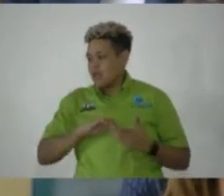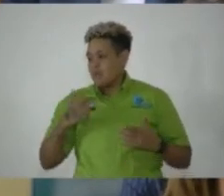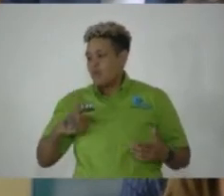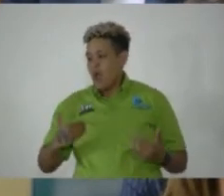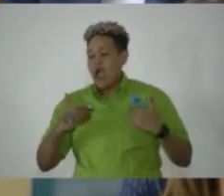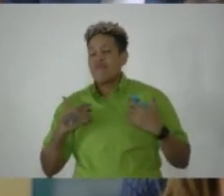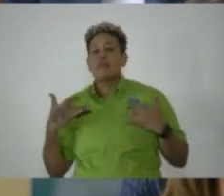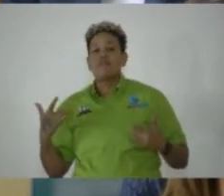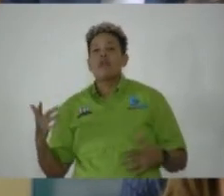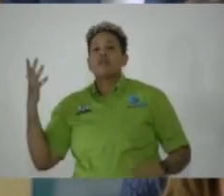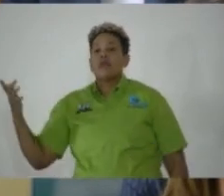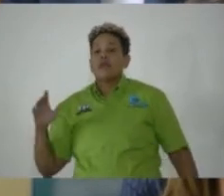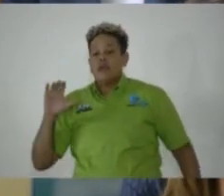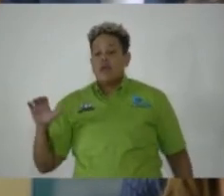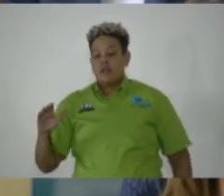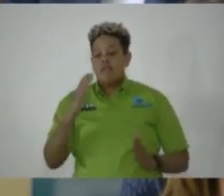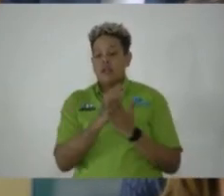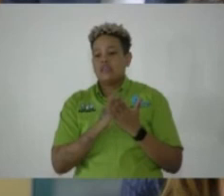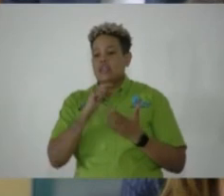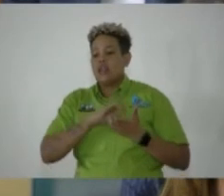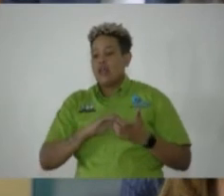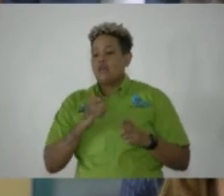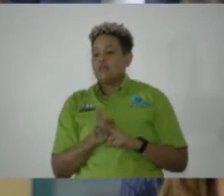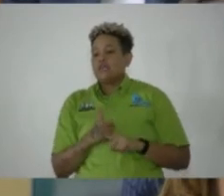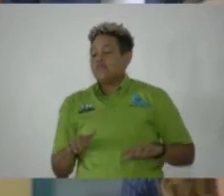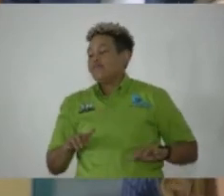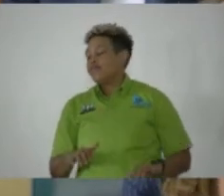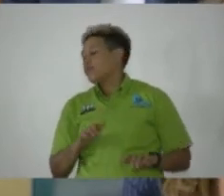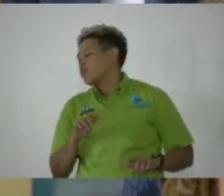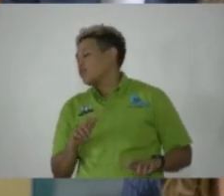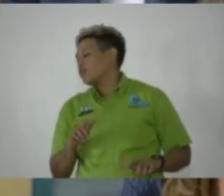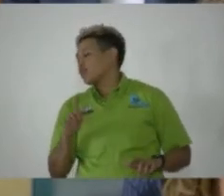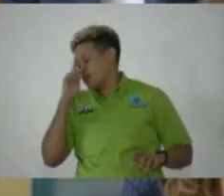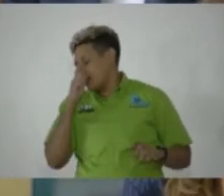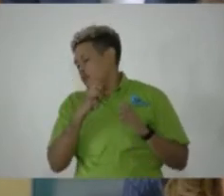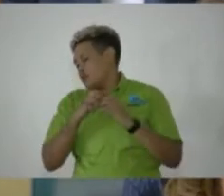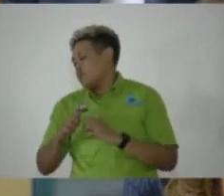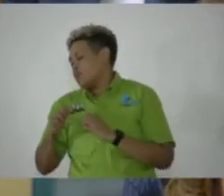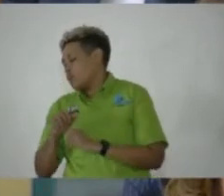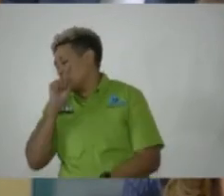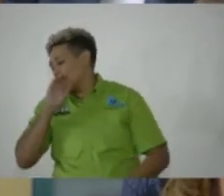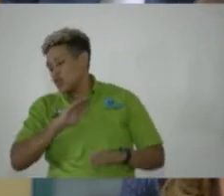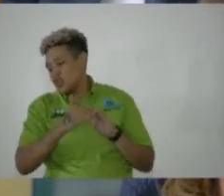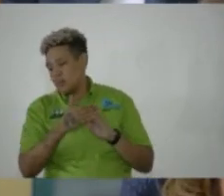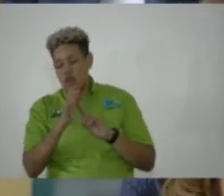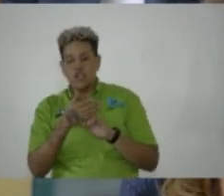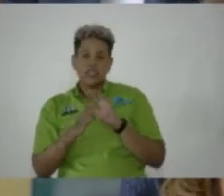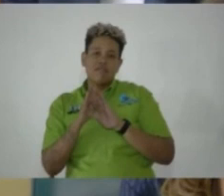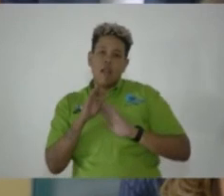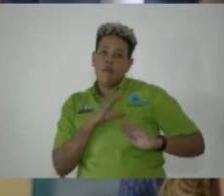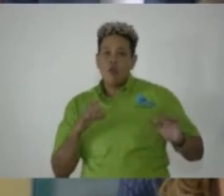have an activity listed here, which is being done in collaboration with the Jamaica Cultural Development